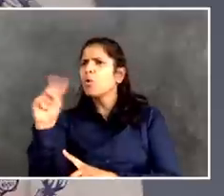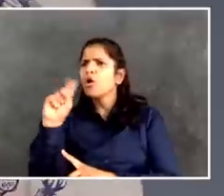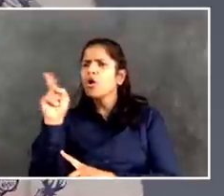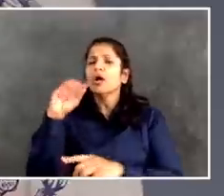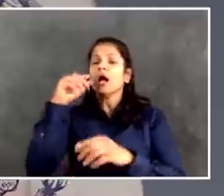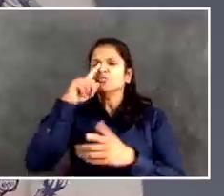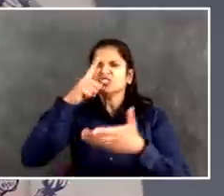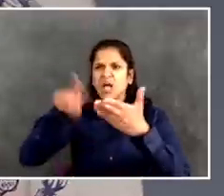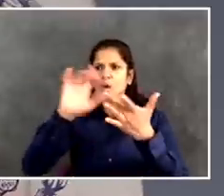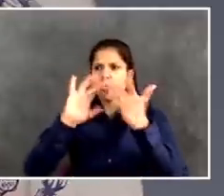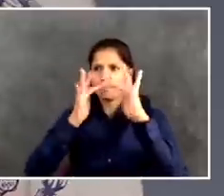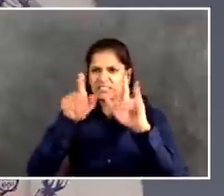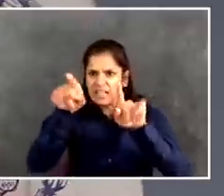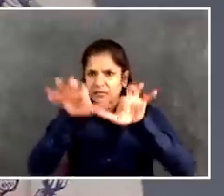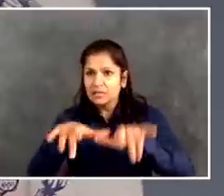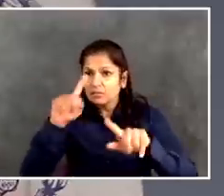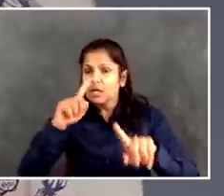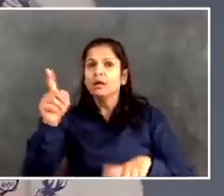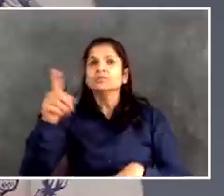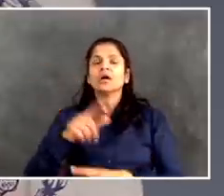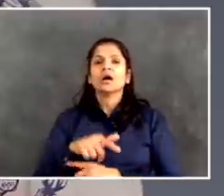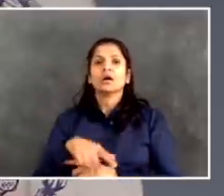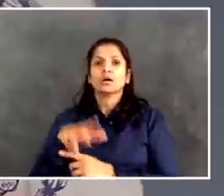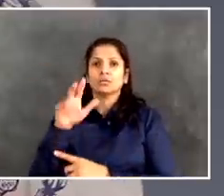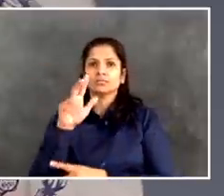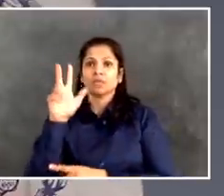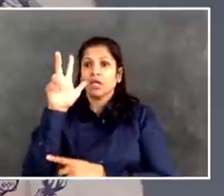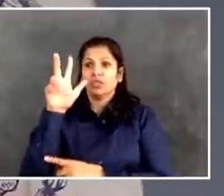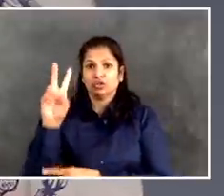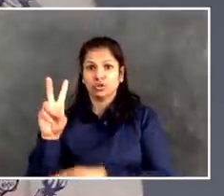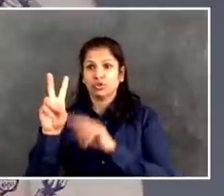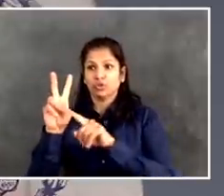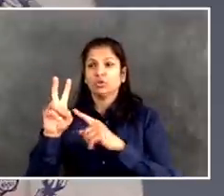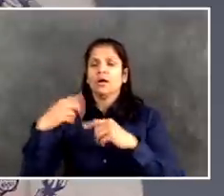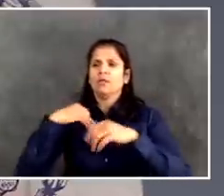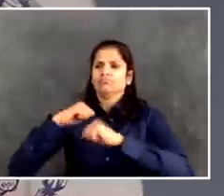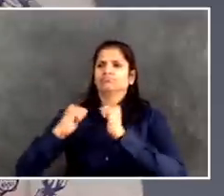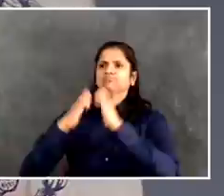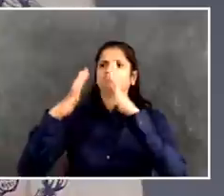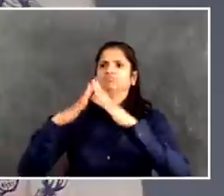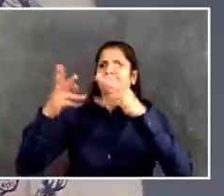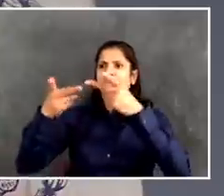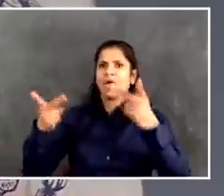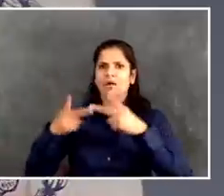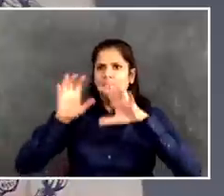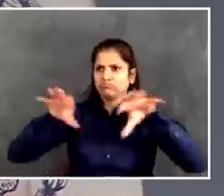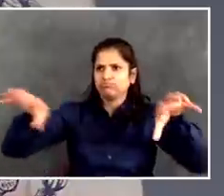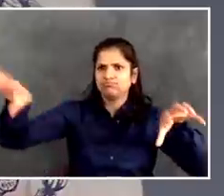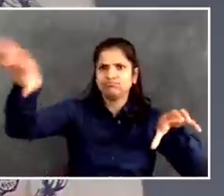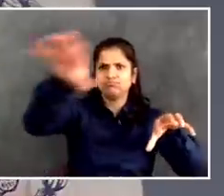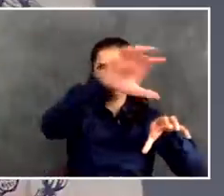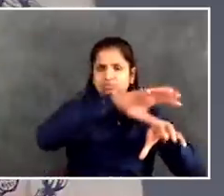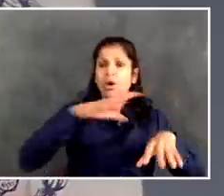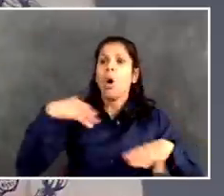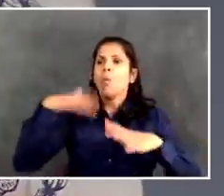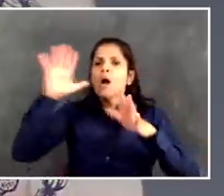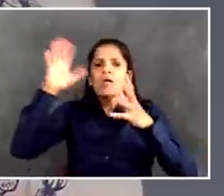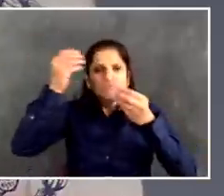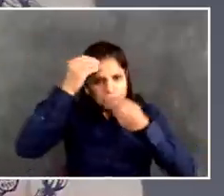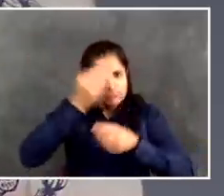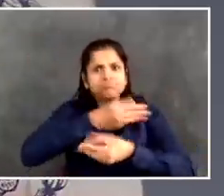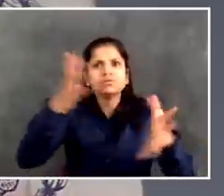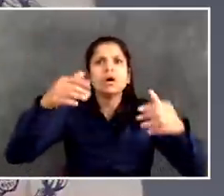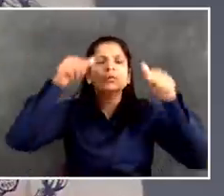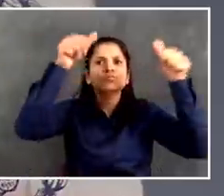will be clear on the website by noon. Schools.nyc.gov slash Ramadan meals.